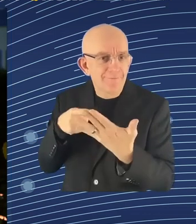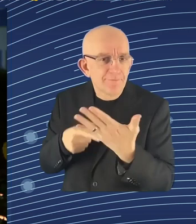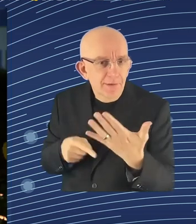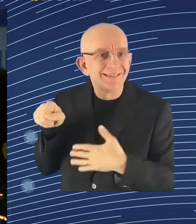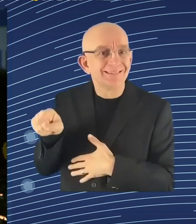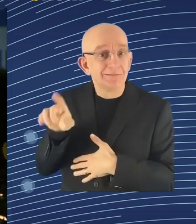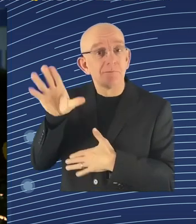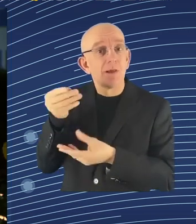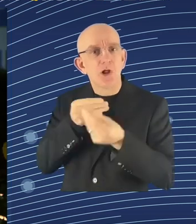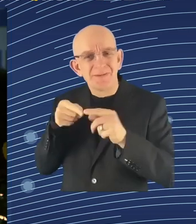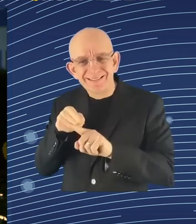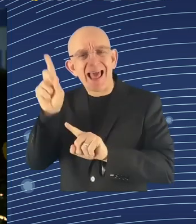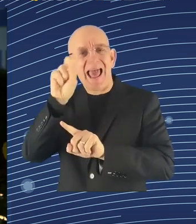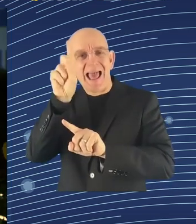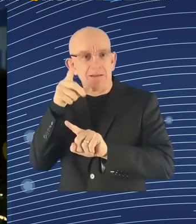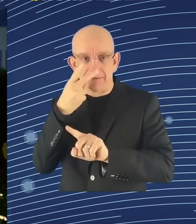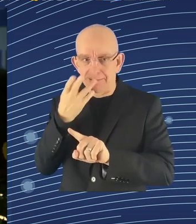always happen because we have a choice.